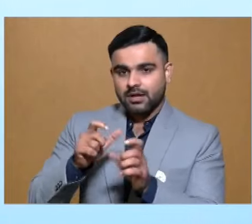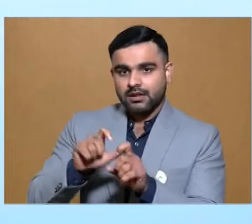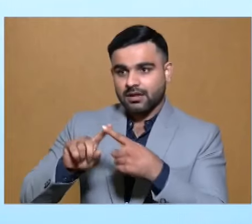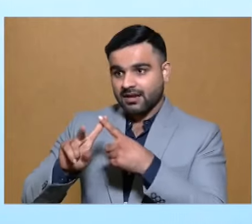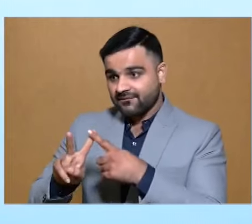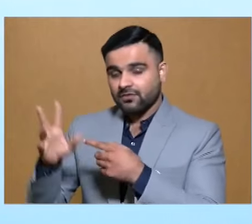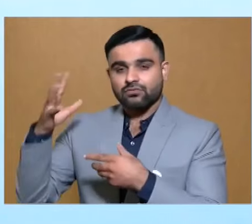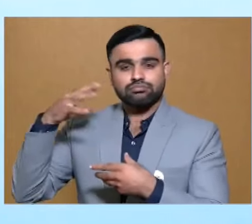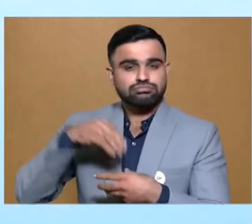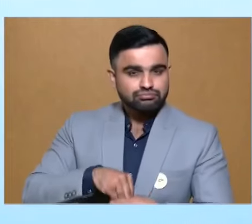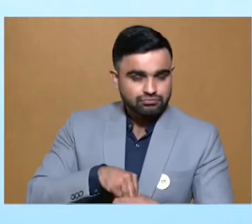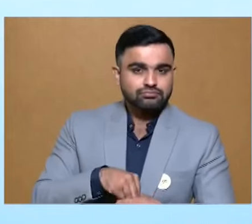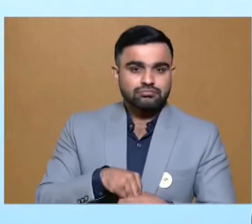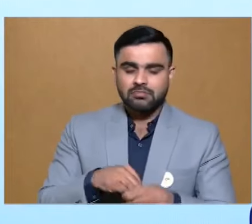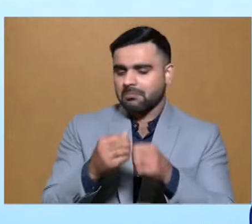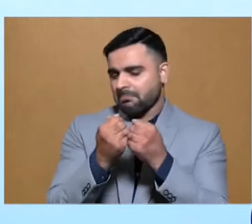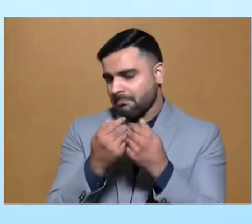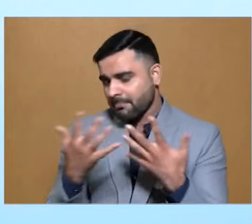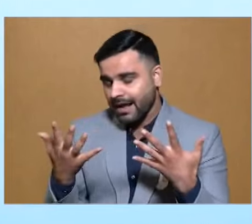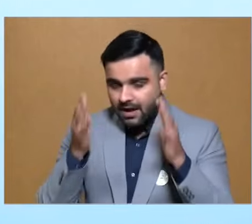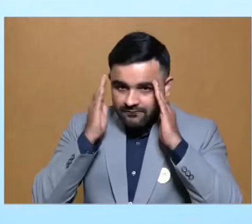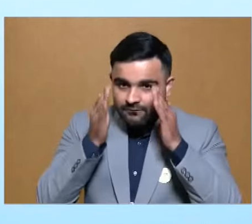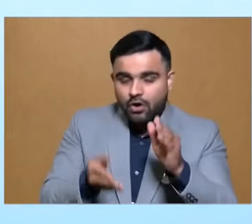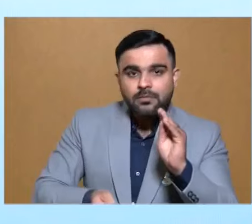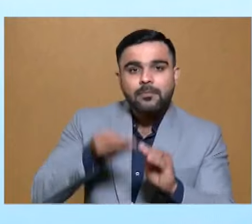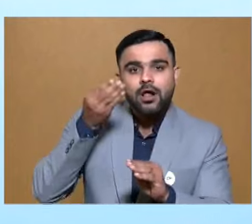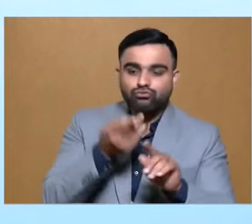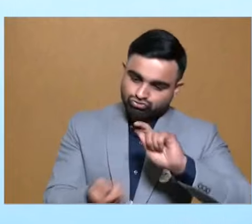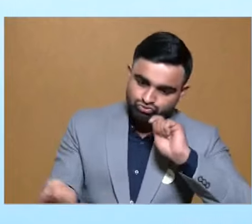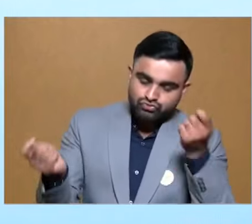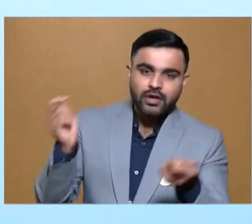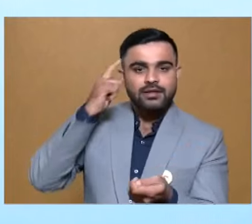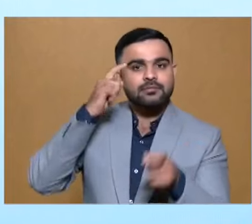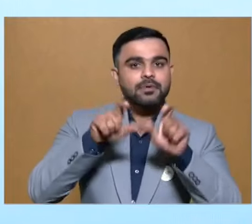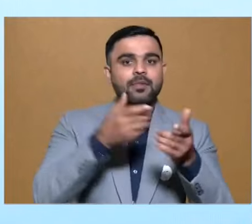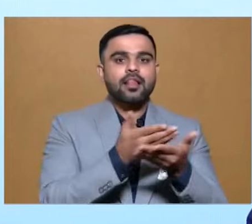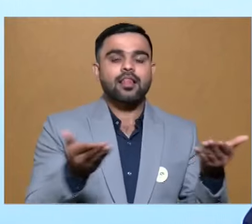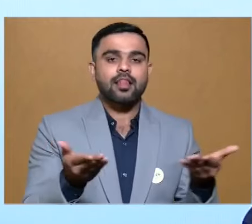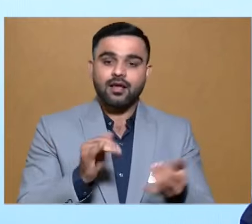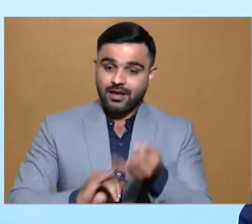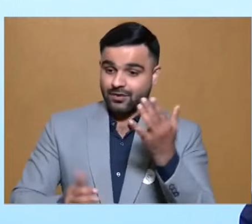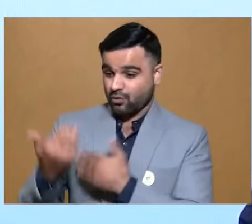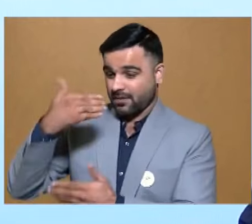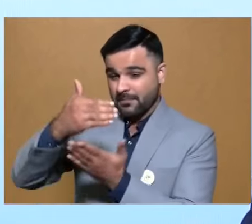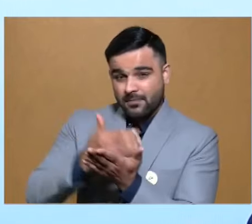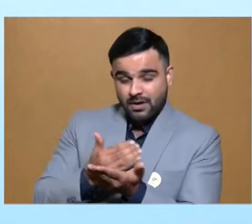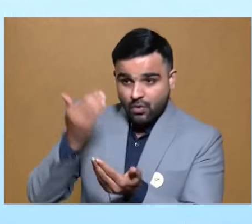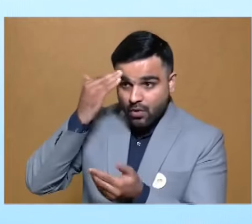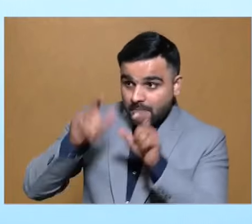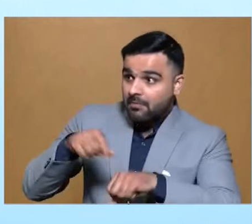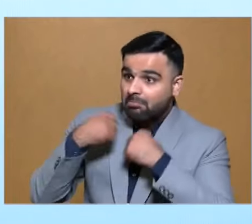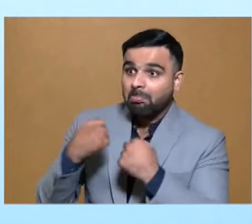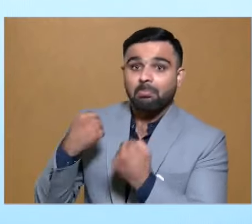I think it has got a lot of attention and it will change mindset. So I think organizing and recognizing